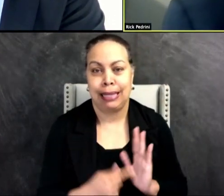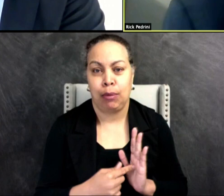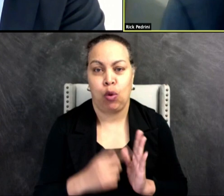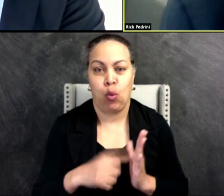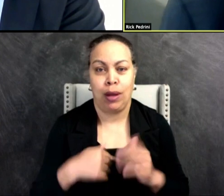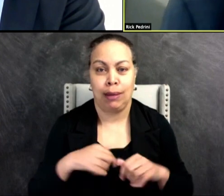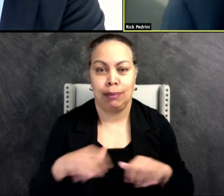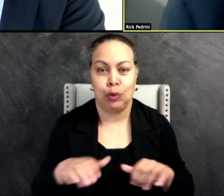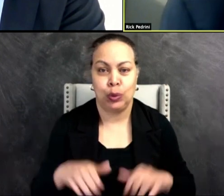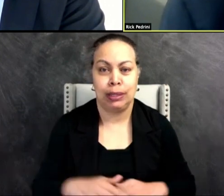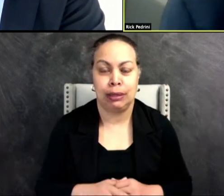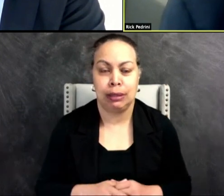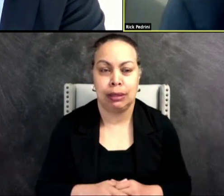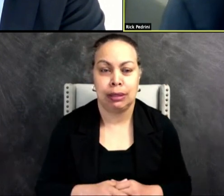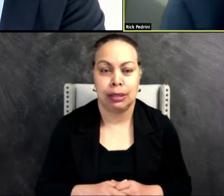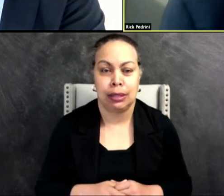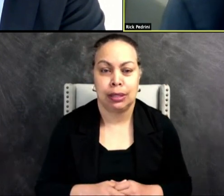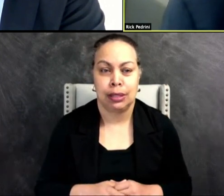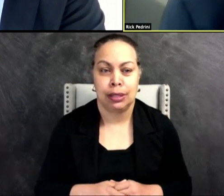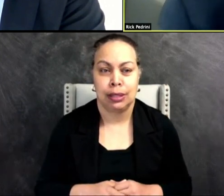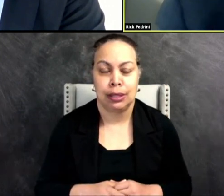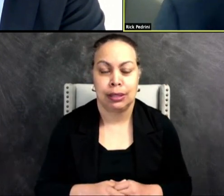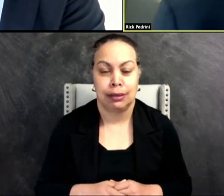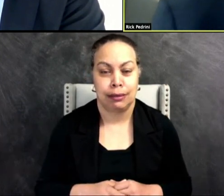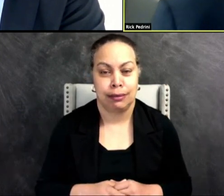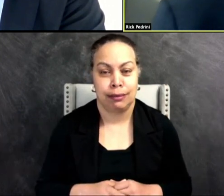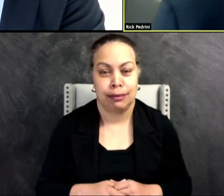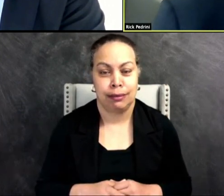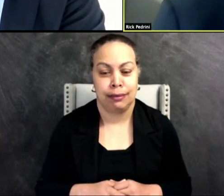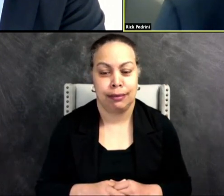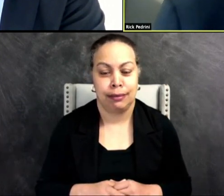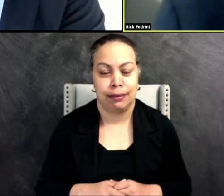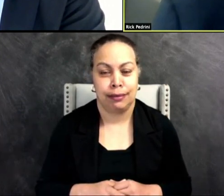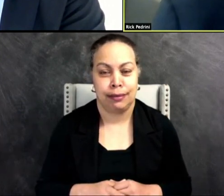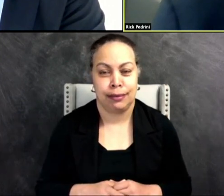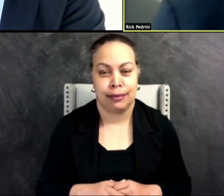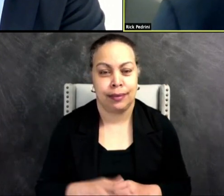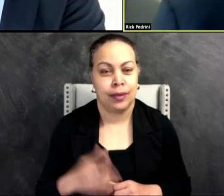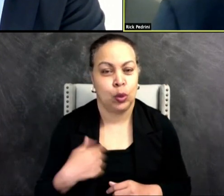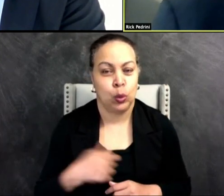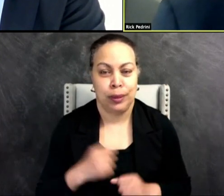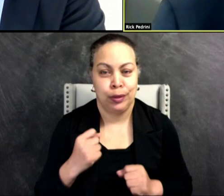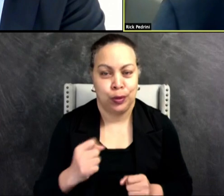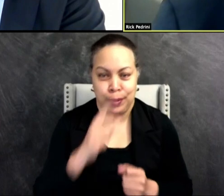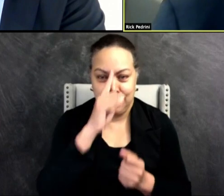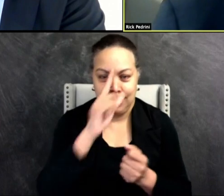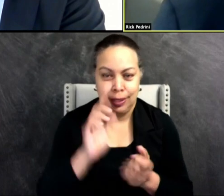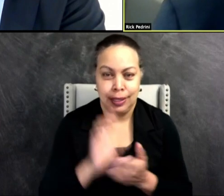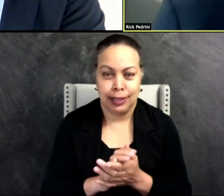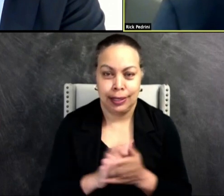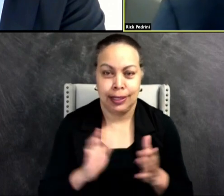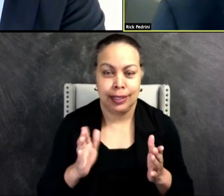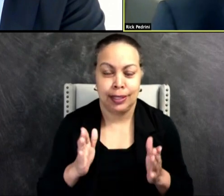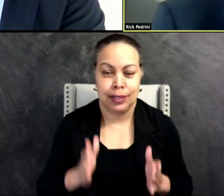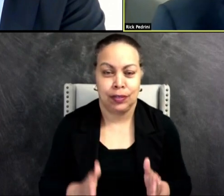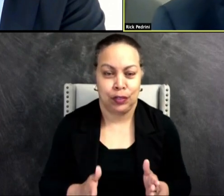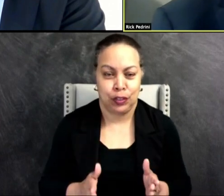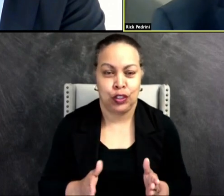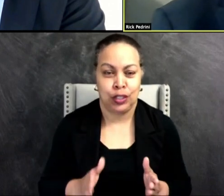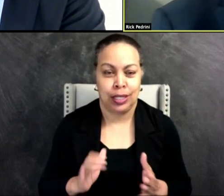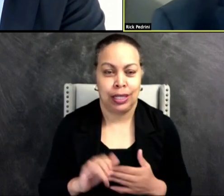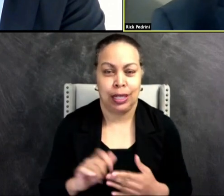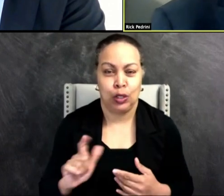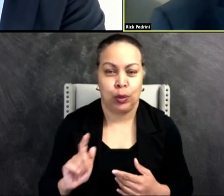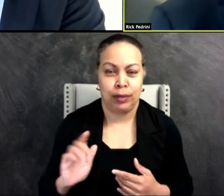where we, we are firm believers in, in the 21st